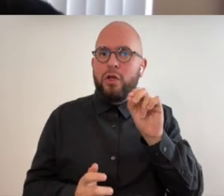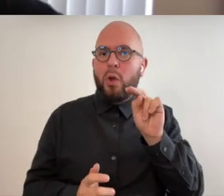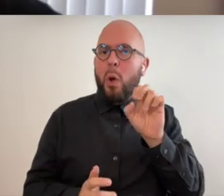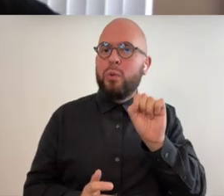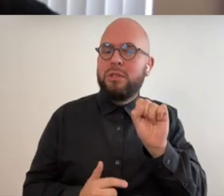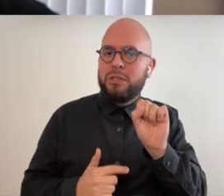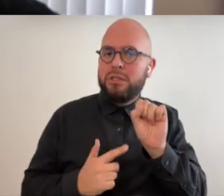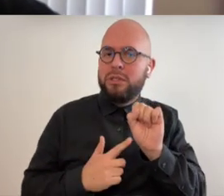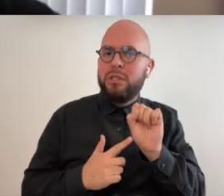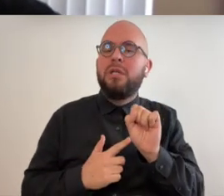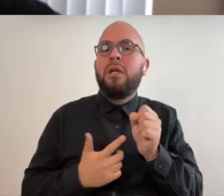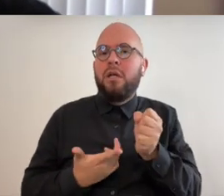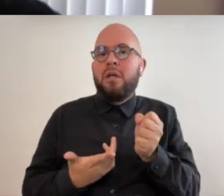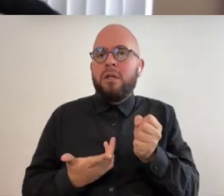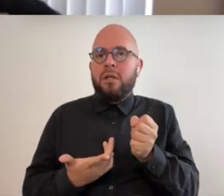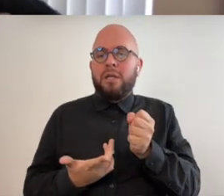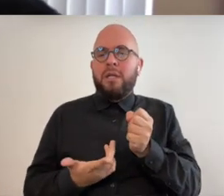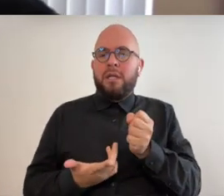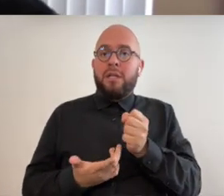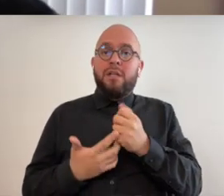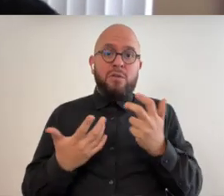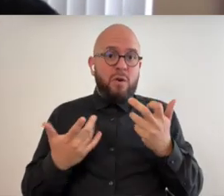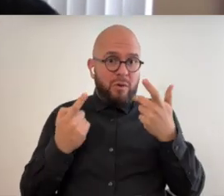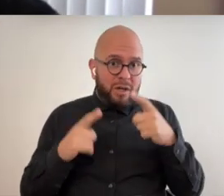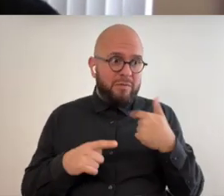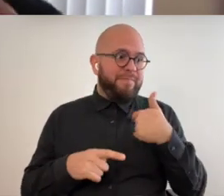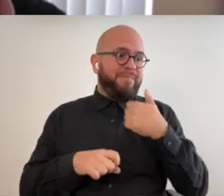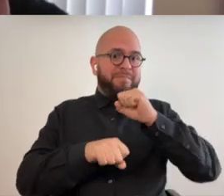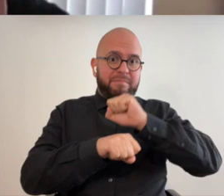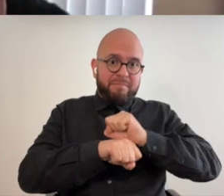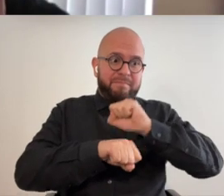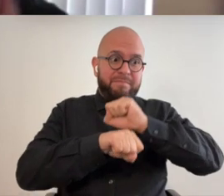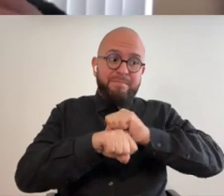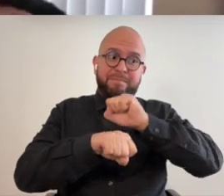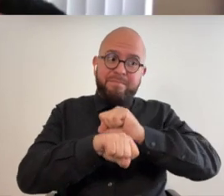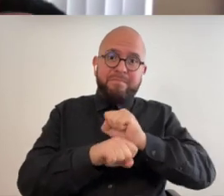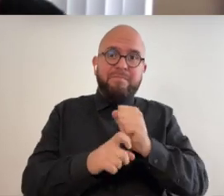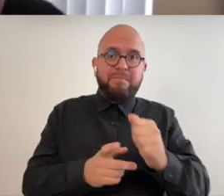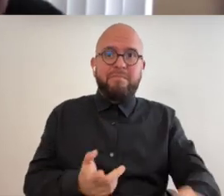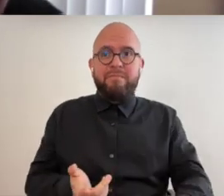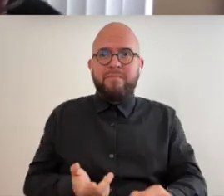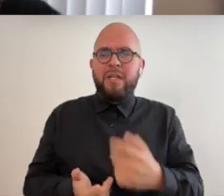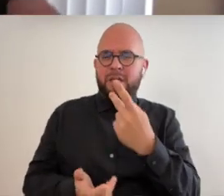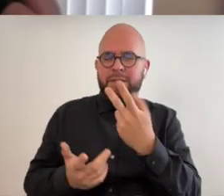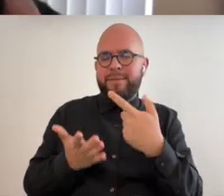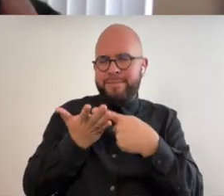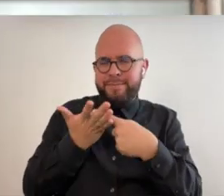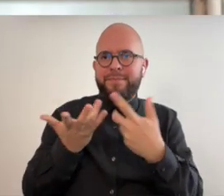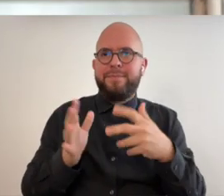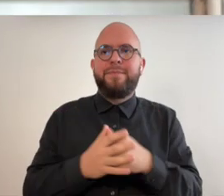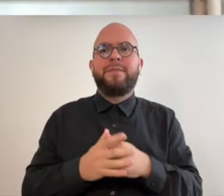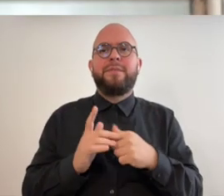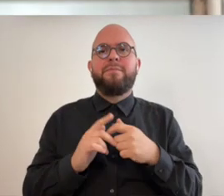so as we began to work on as you and i had our discussions